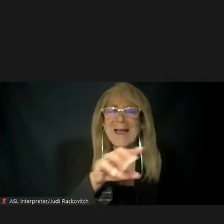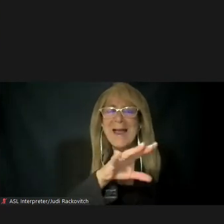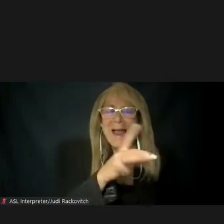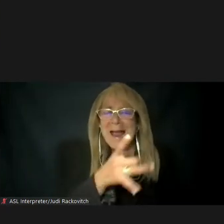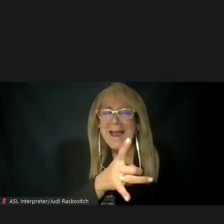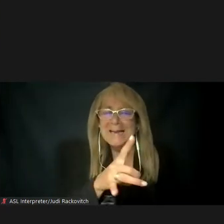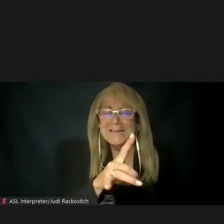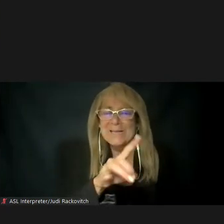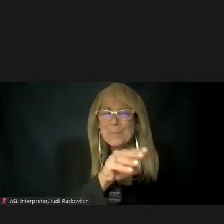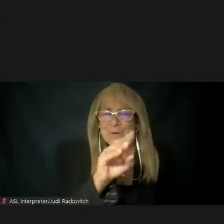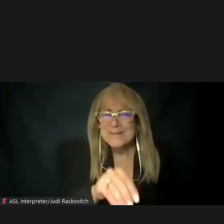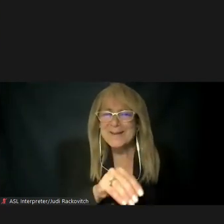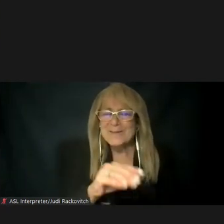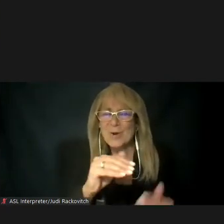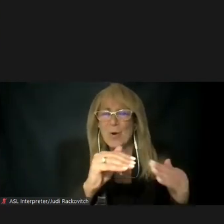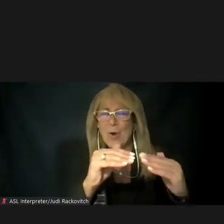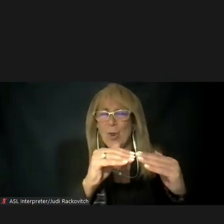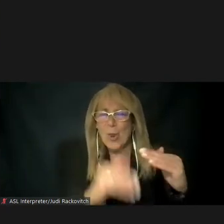to be low-income.